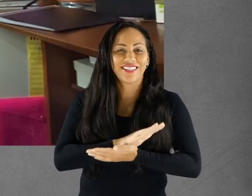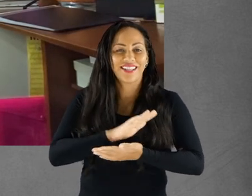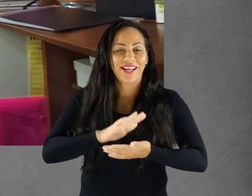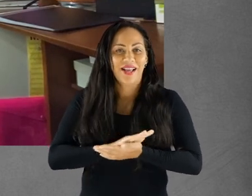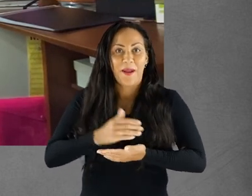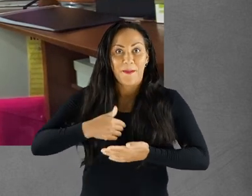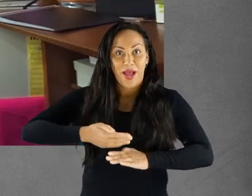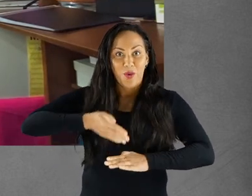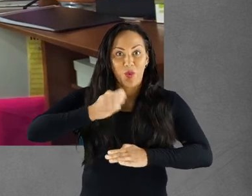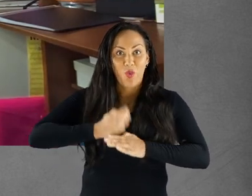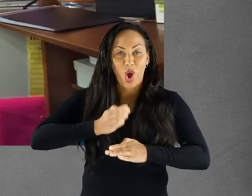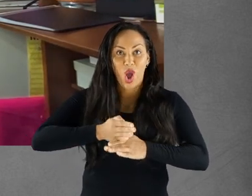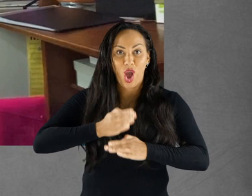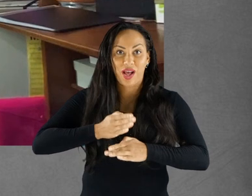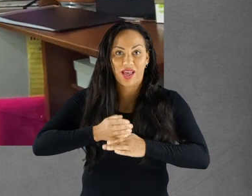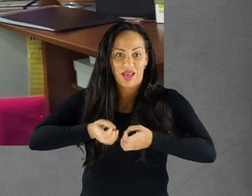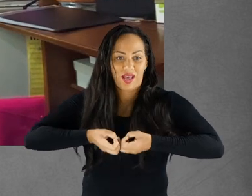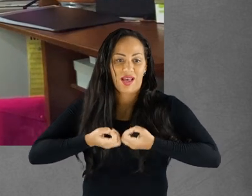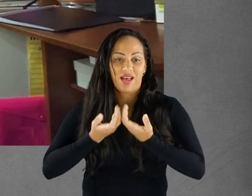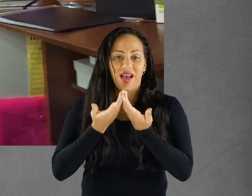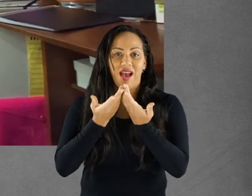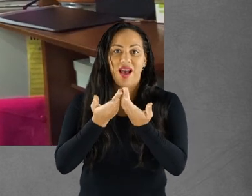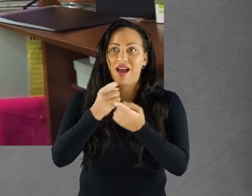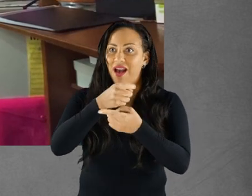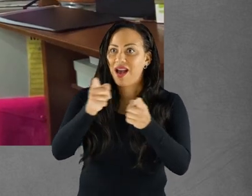my work was making an impression.